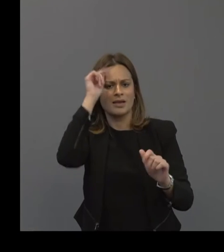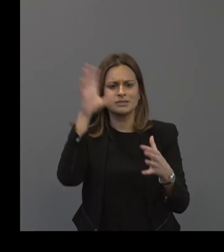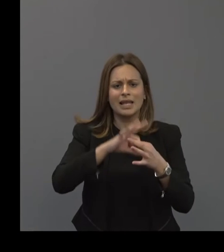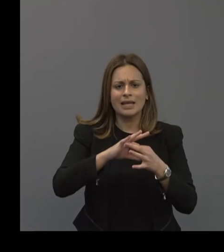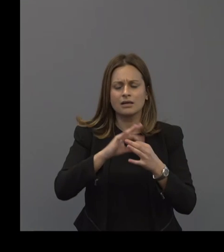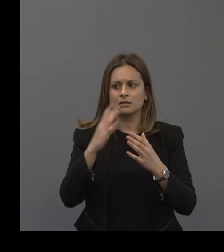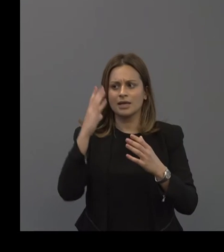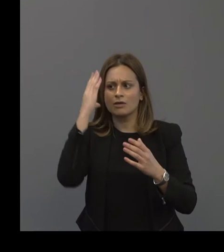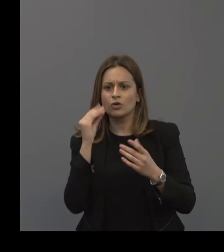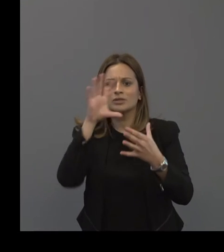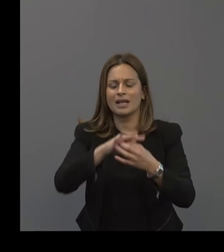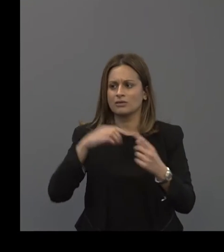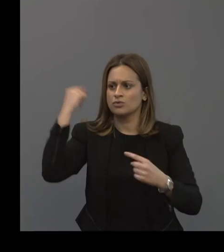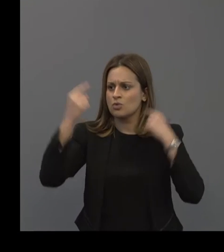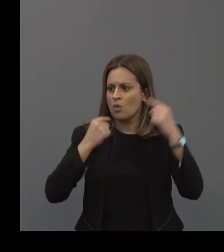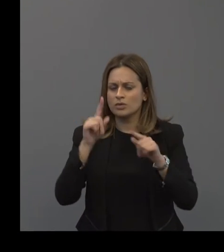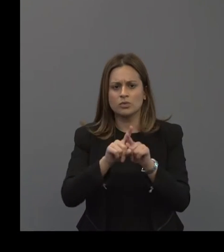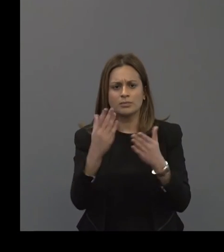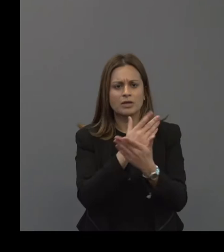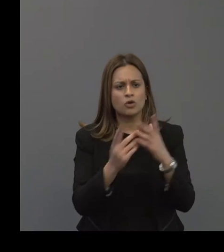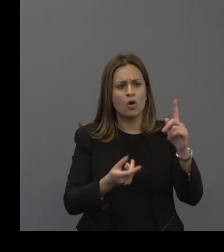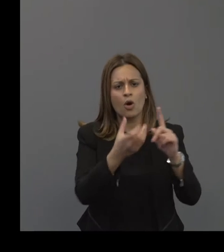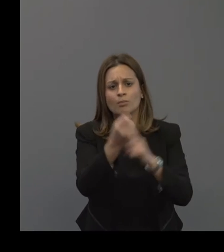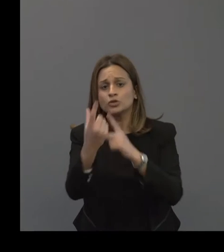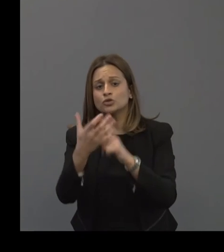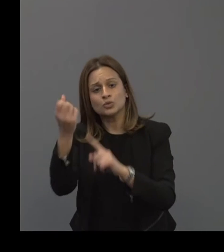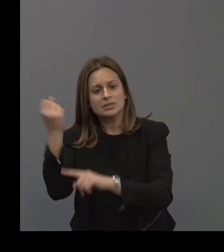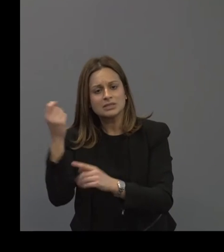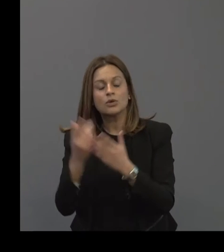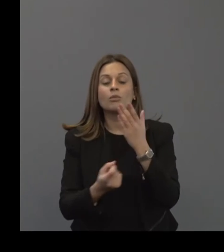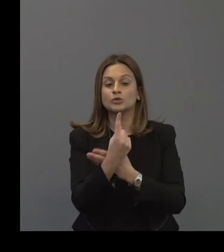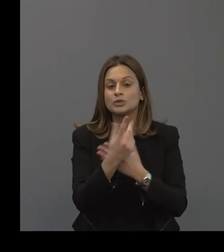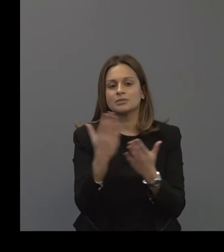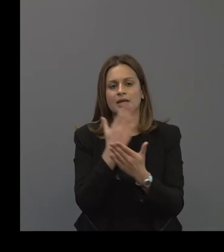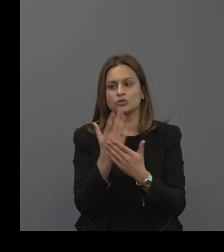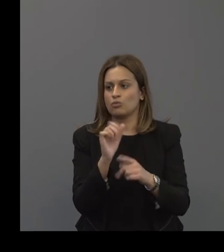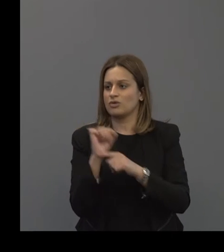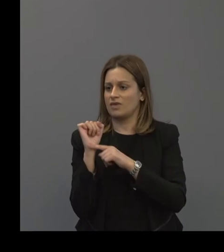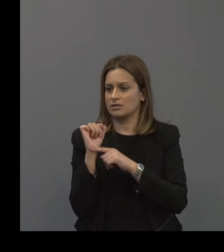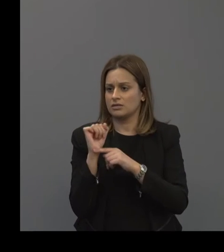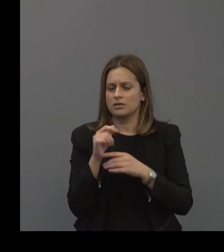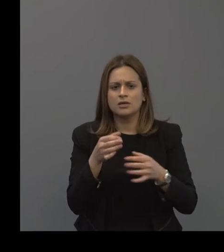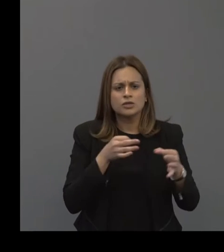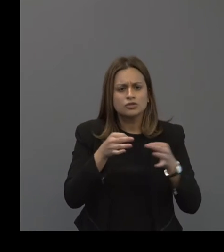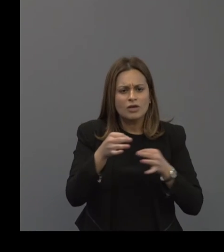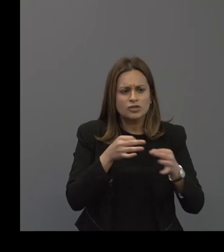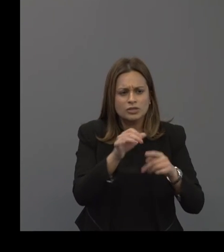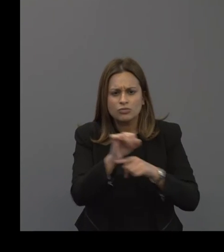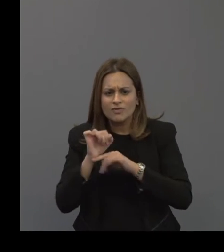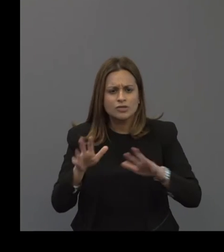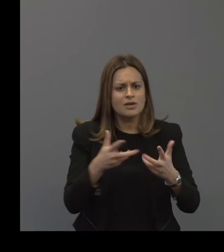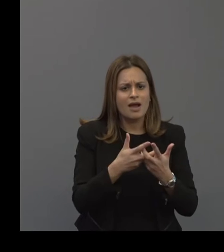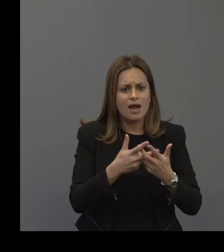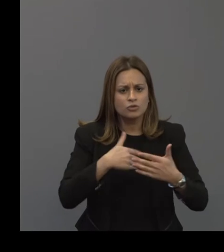noise-induced hearing loss and our opportunities to prevent it. We want to share our strategies about hearing loss prevention